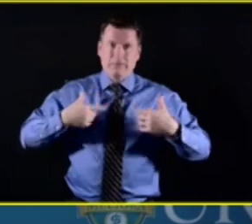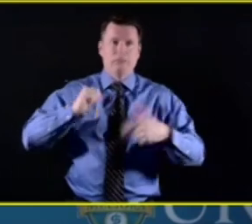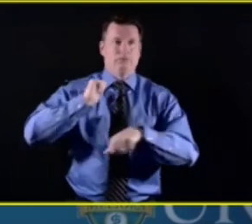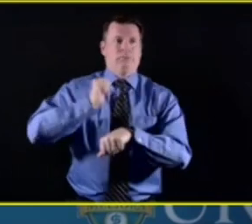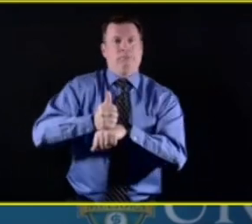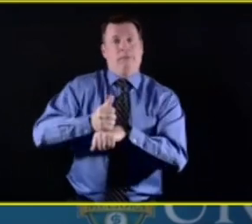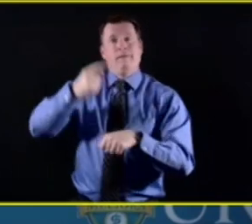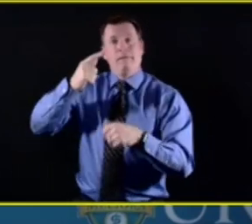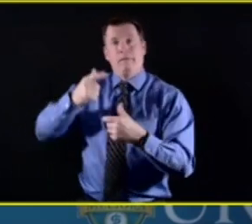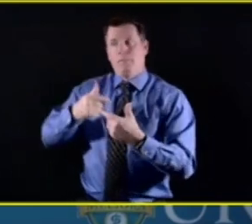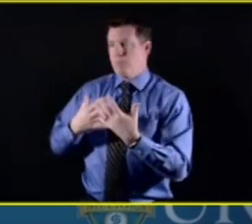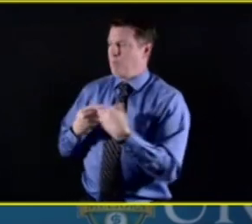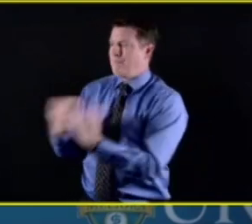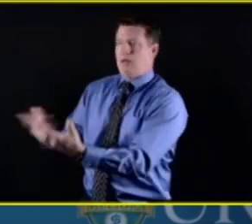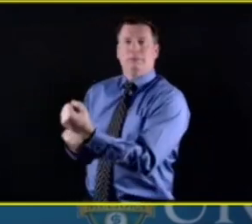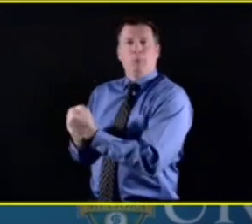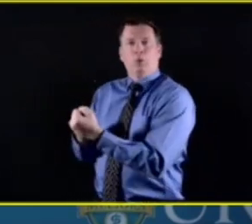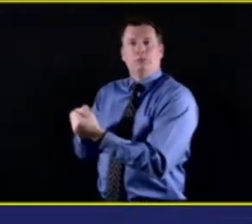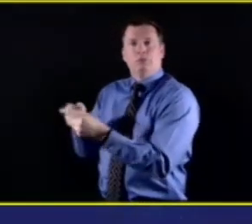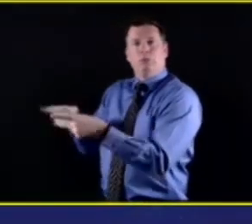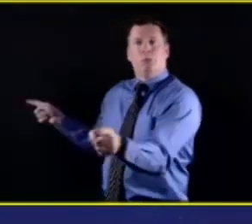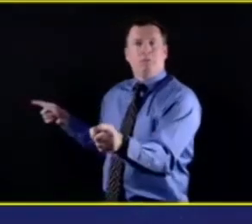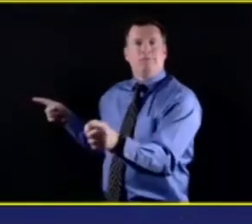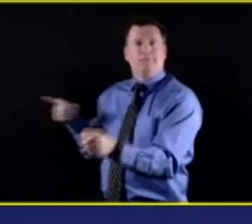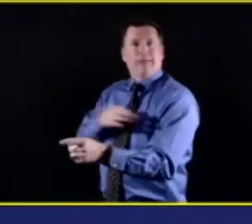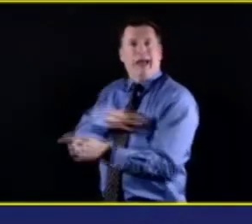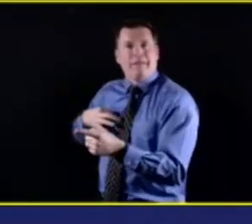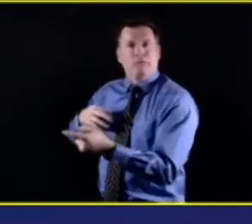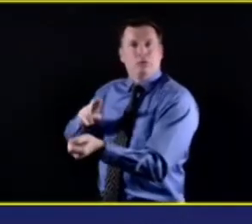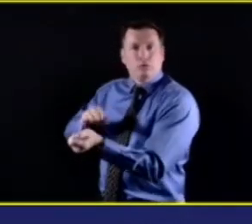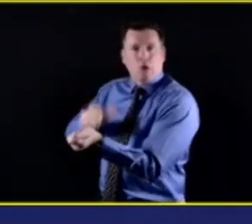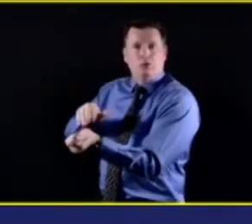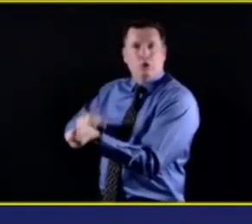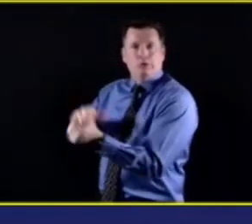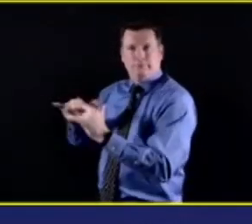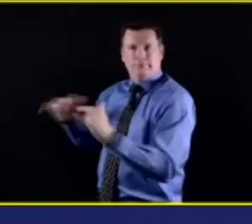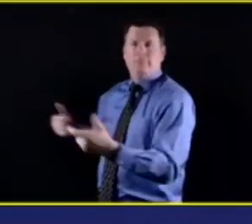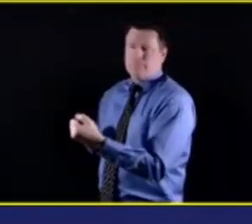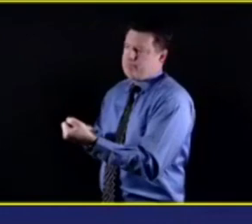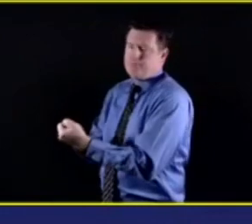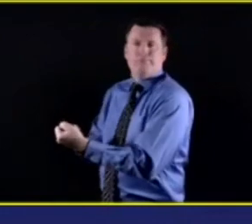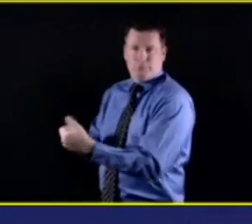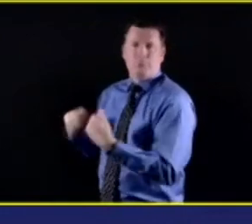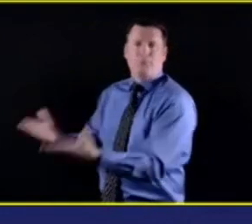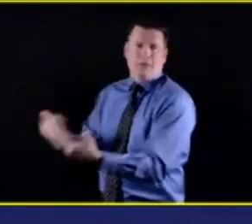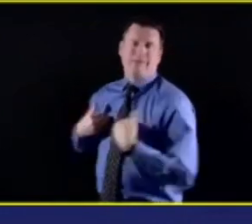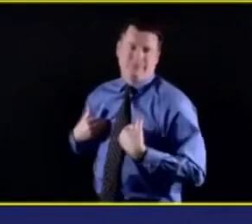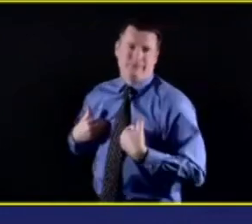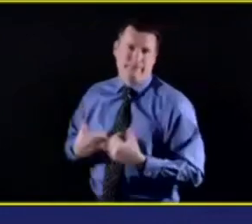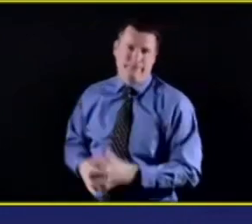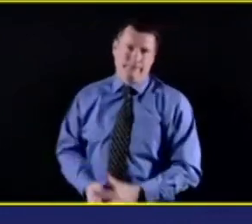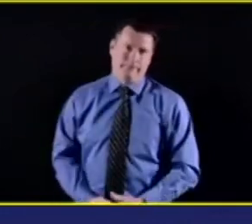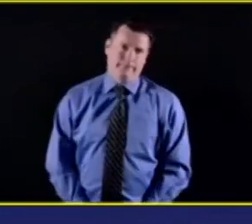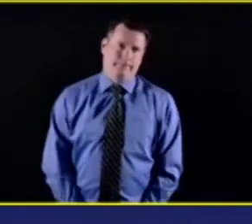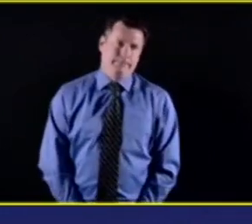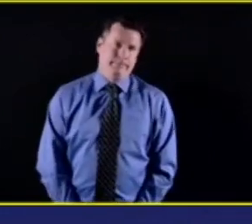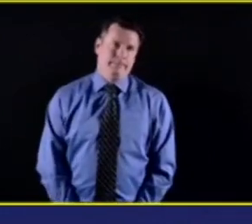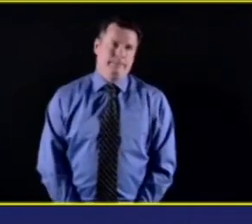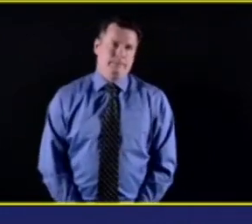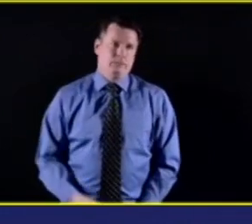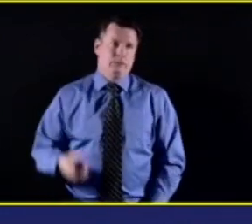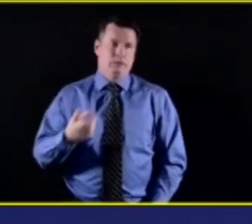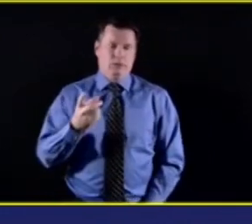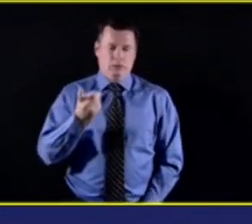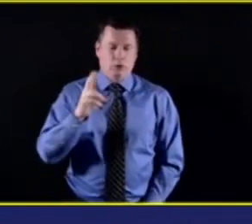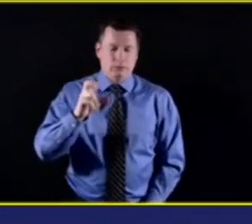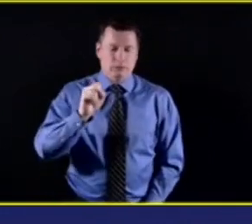you want to talk about the stress that clinical frontline workers go through? Yeah, I think I echo everything that Yates